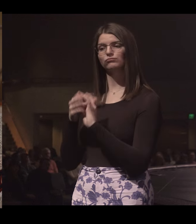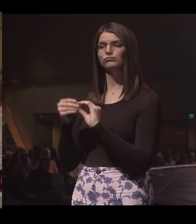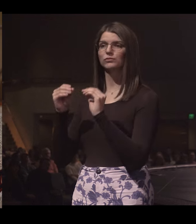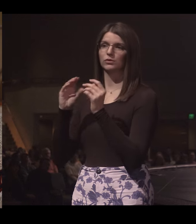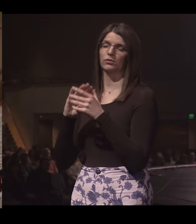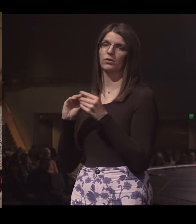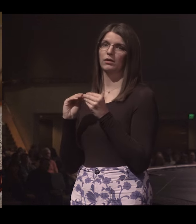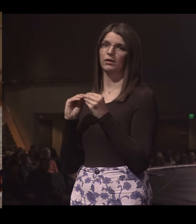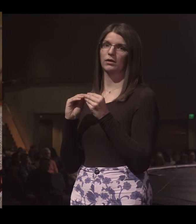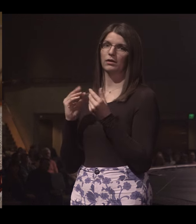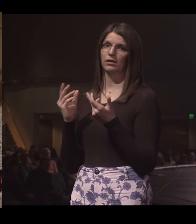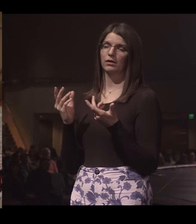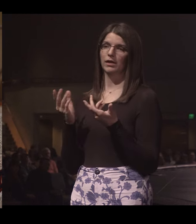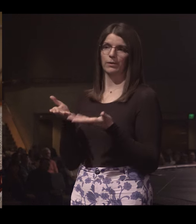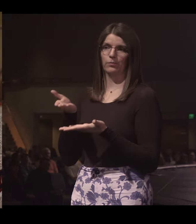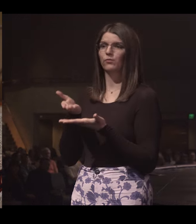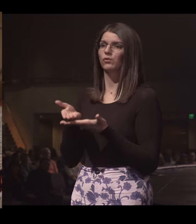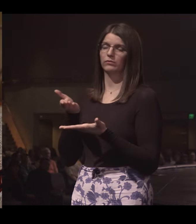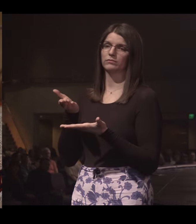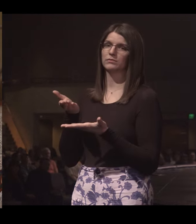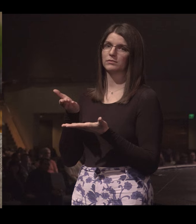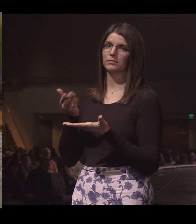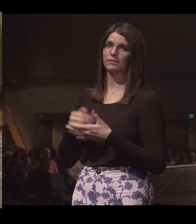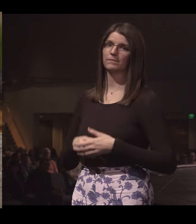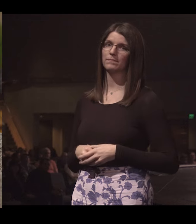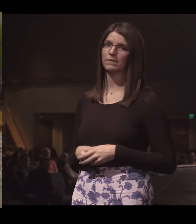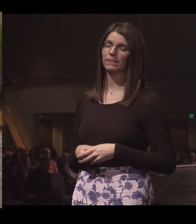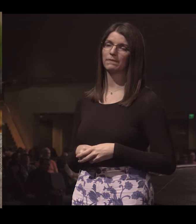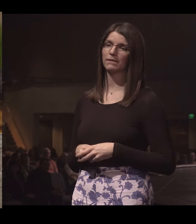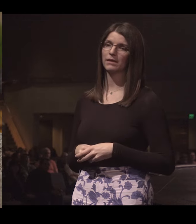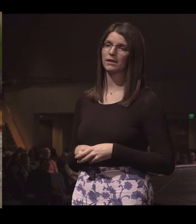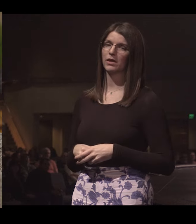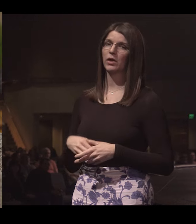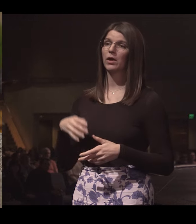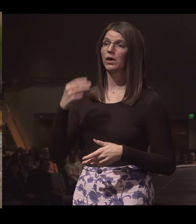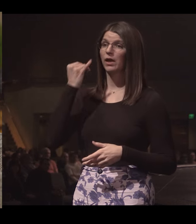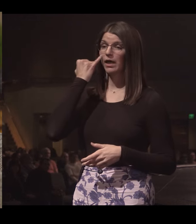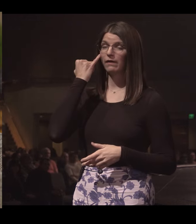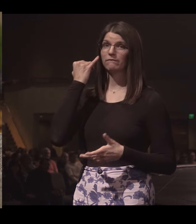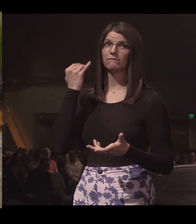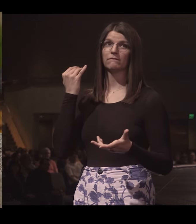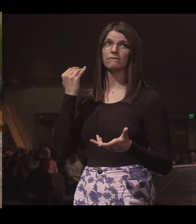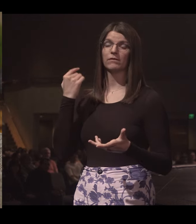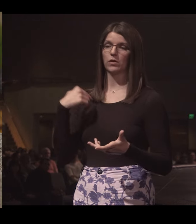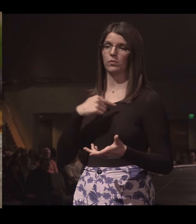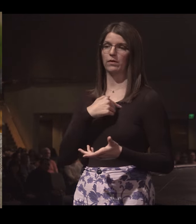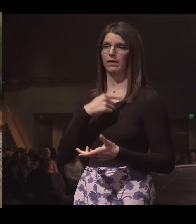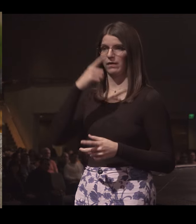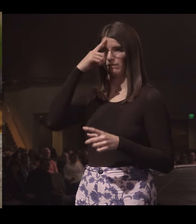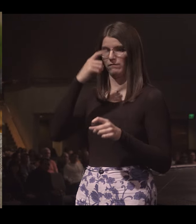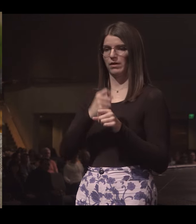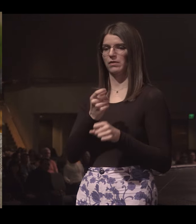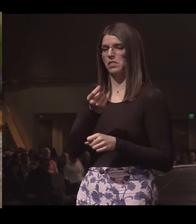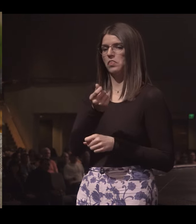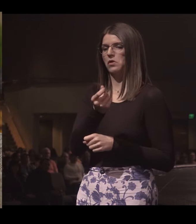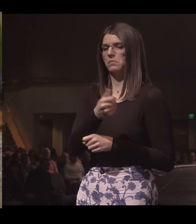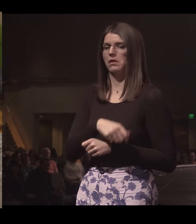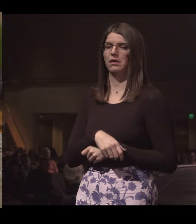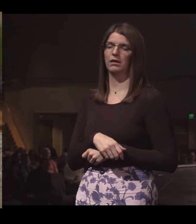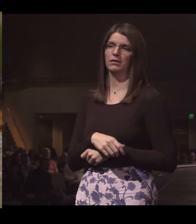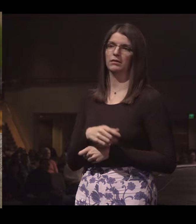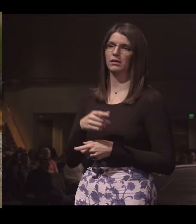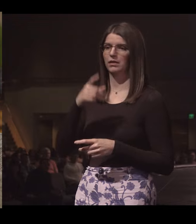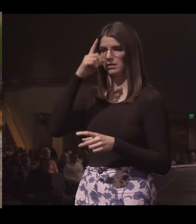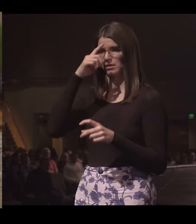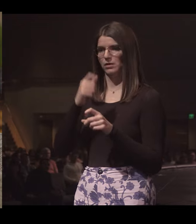that, you know, just proves that if we are a little bit faithful with planting,